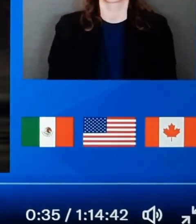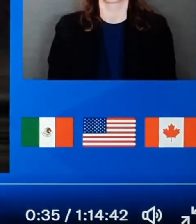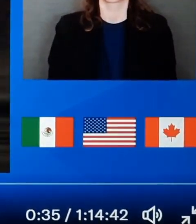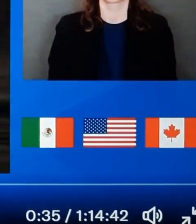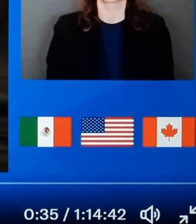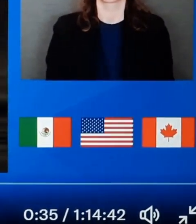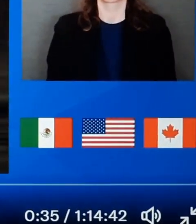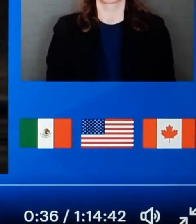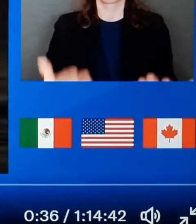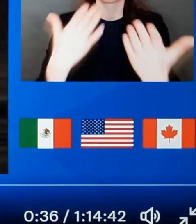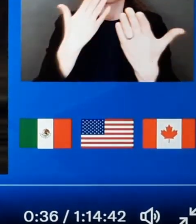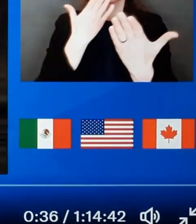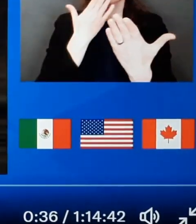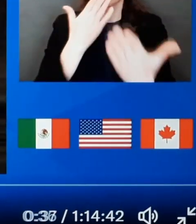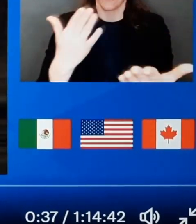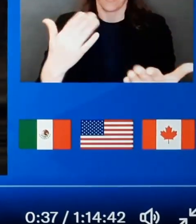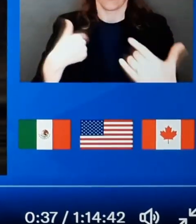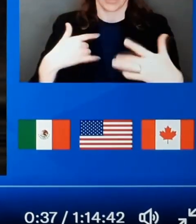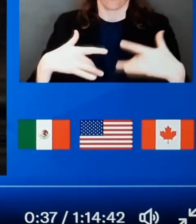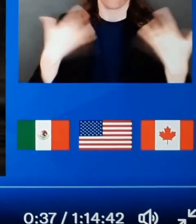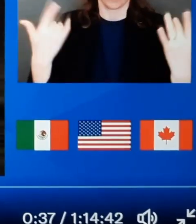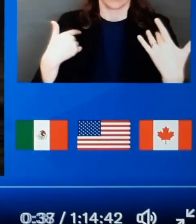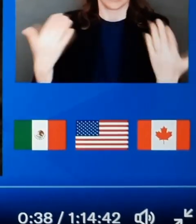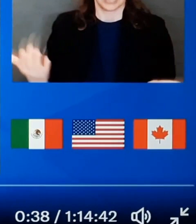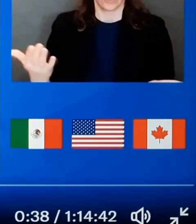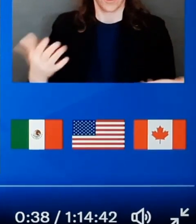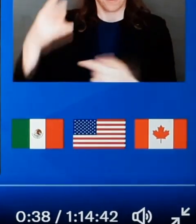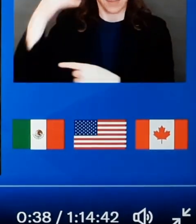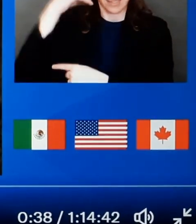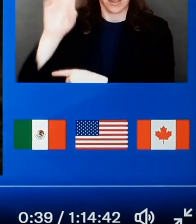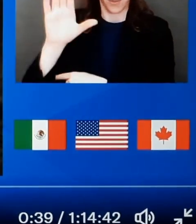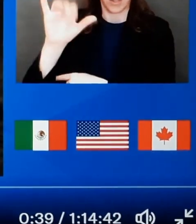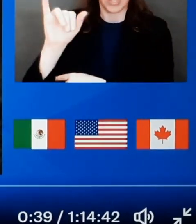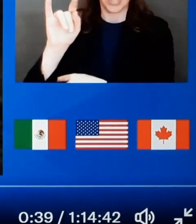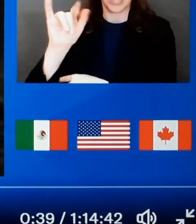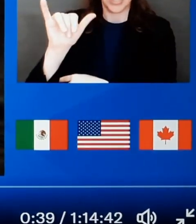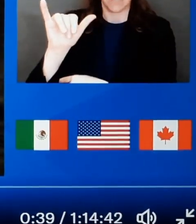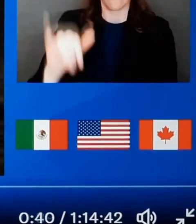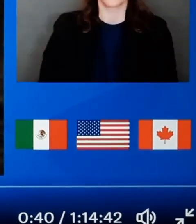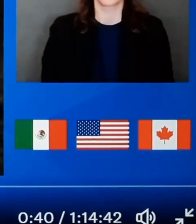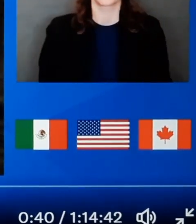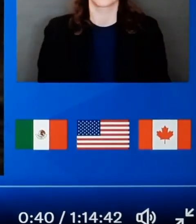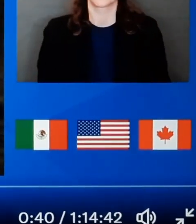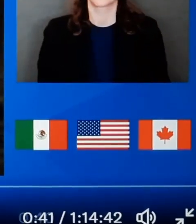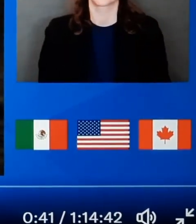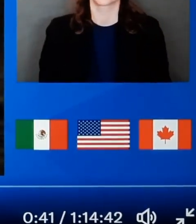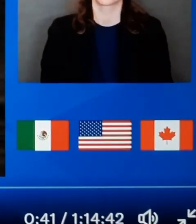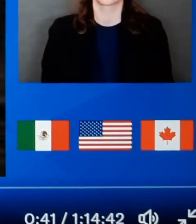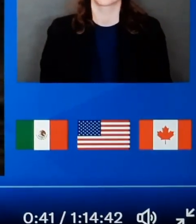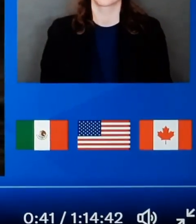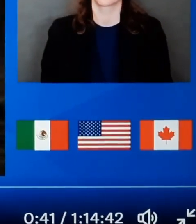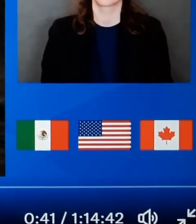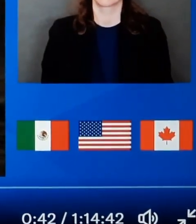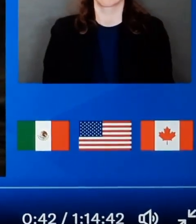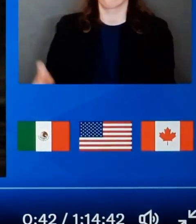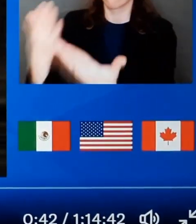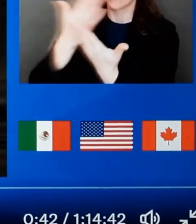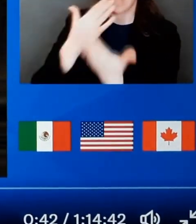President, for hosting the Prime Minister and me for the 10th North American Leaders Summit.